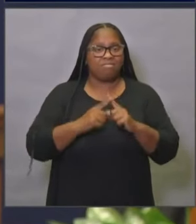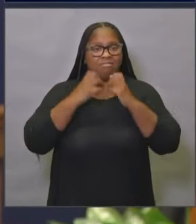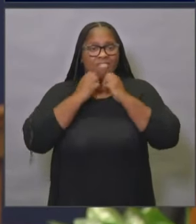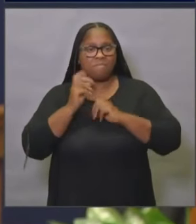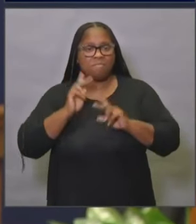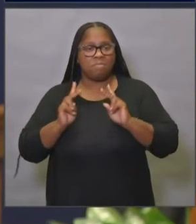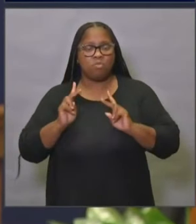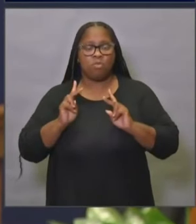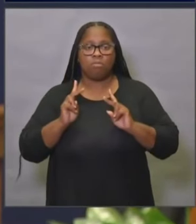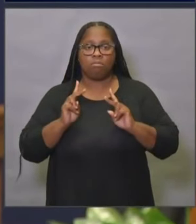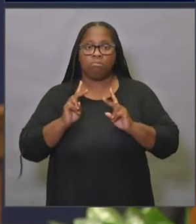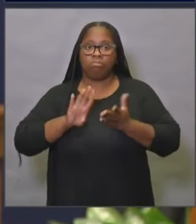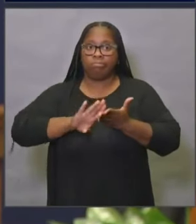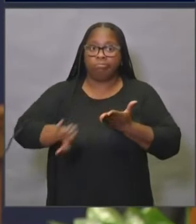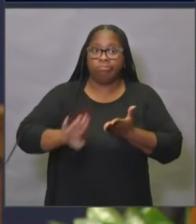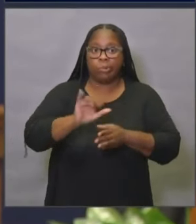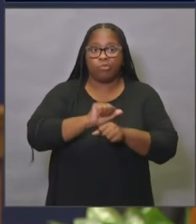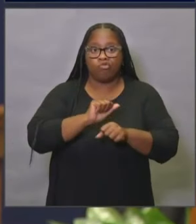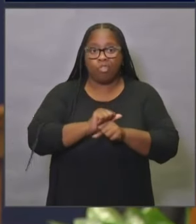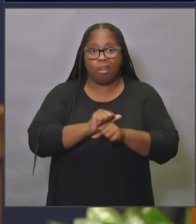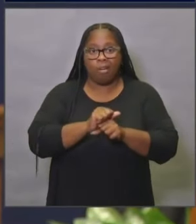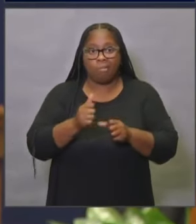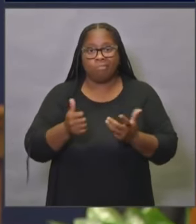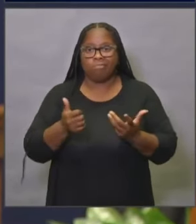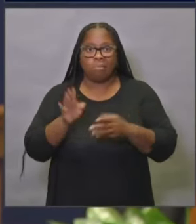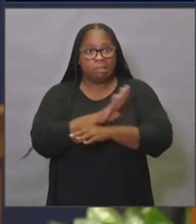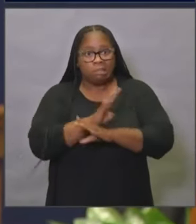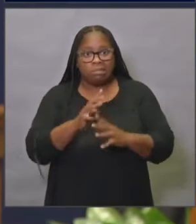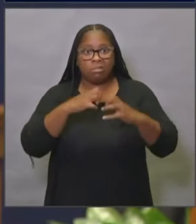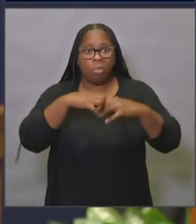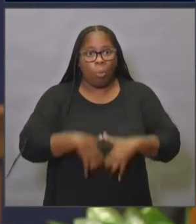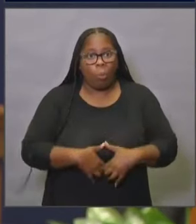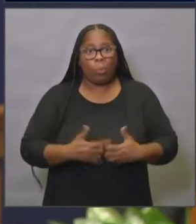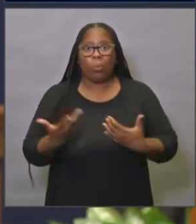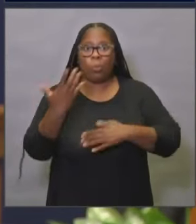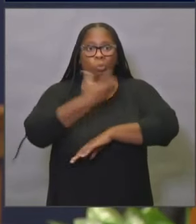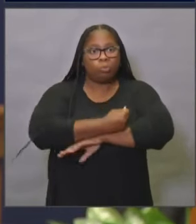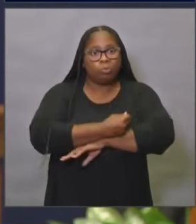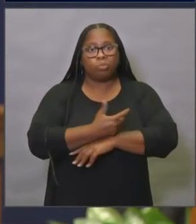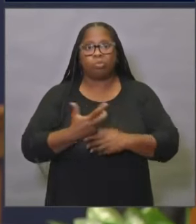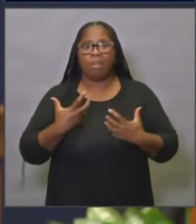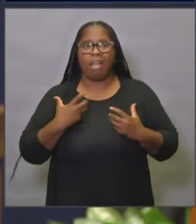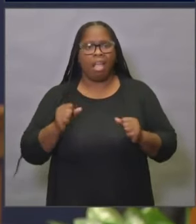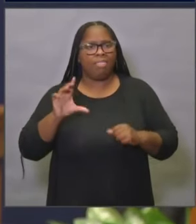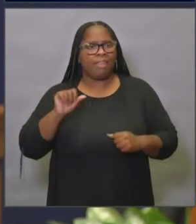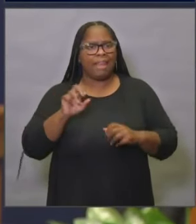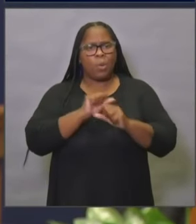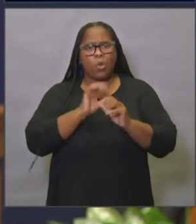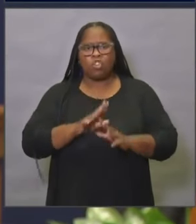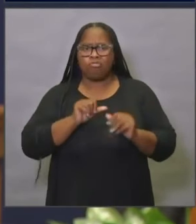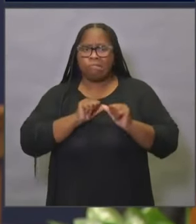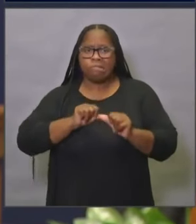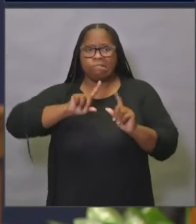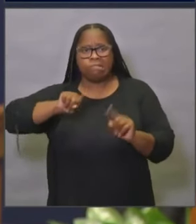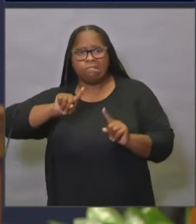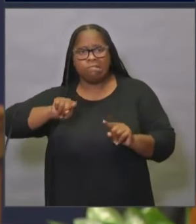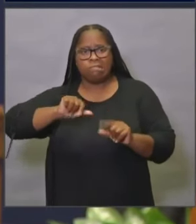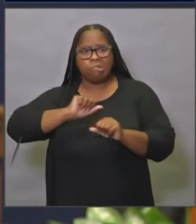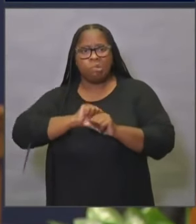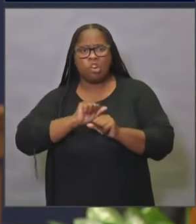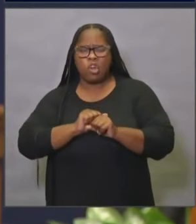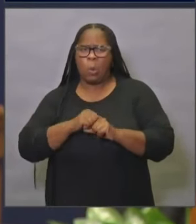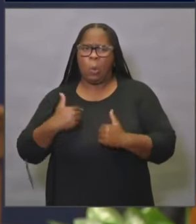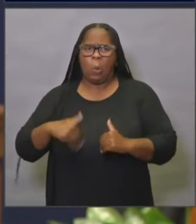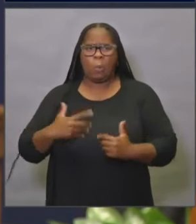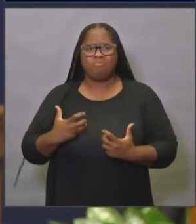county have lost jobs. Businesses have had to close. Healthcare workers continue to do their job every day with incredible bravery